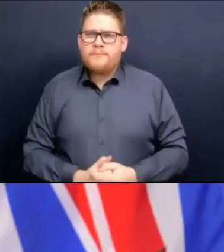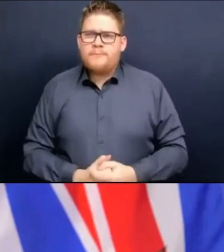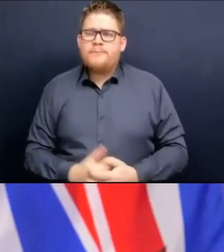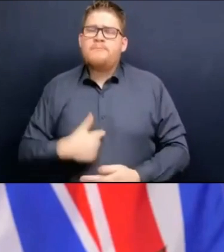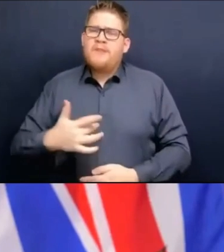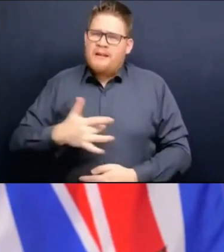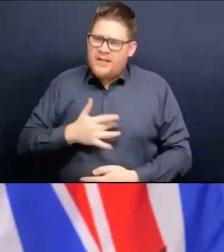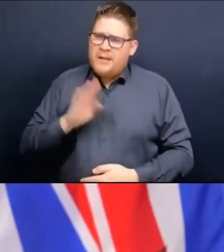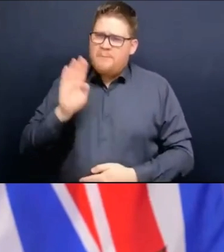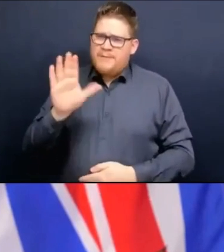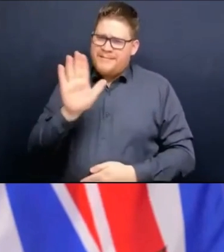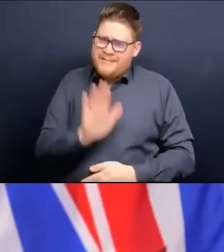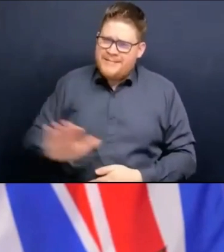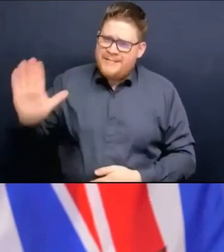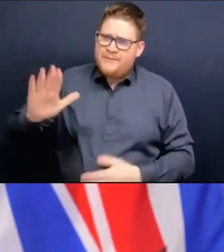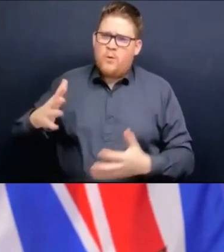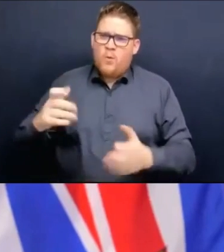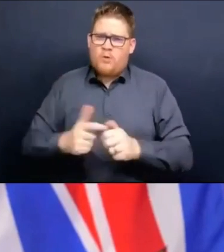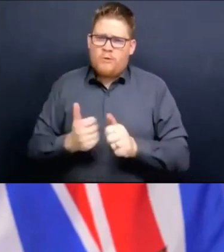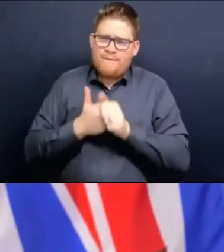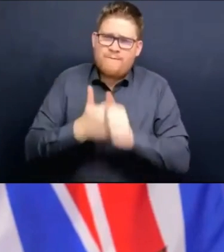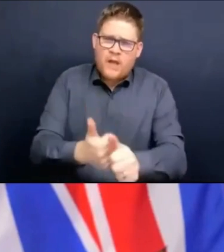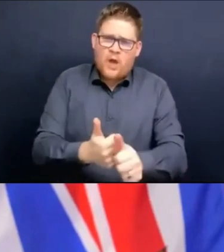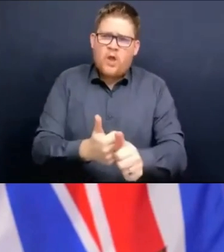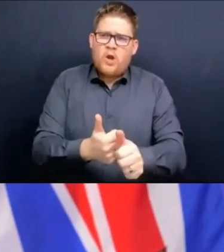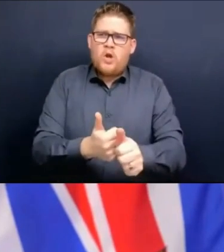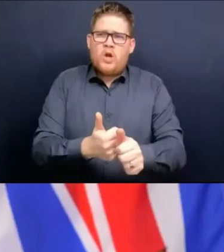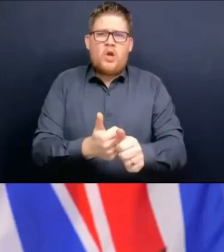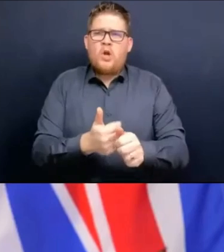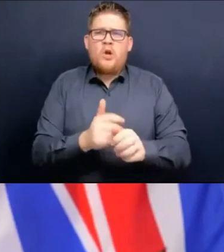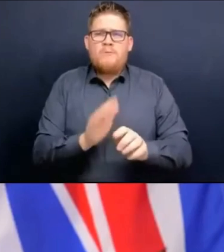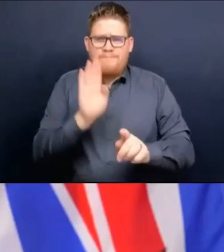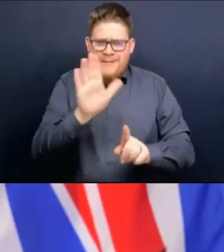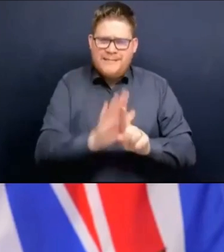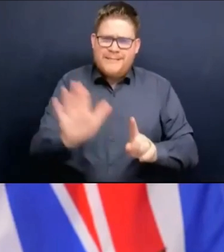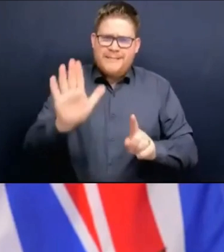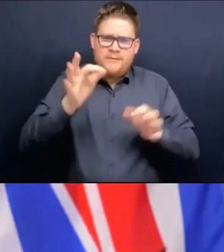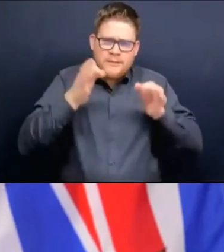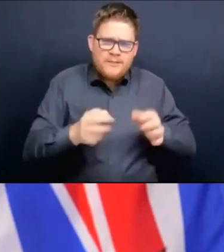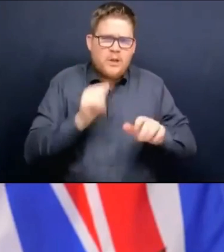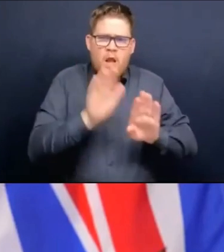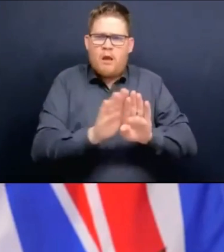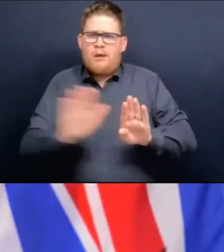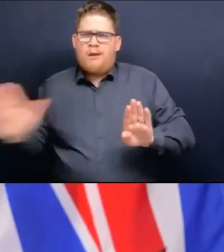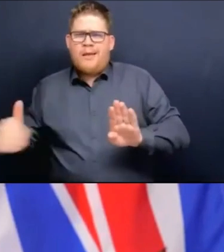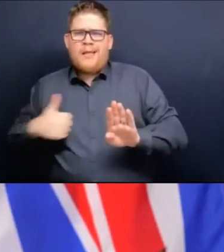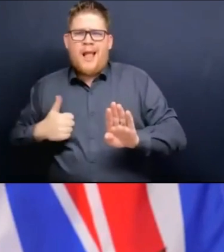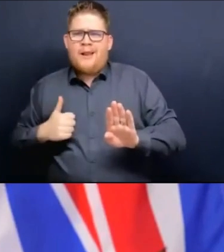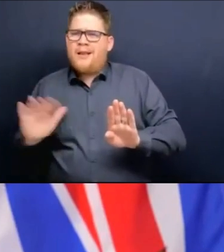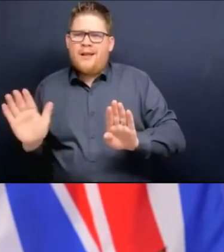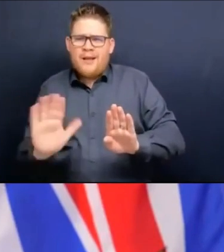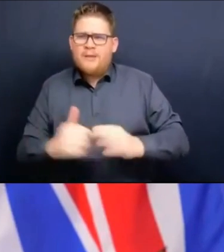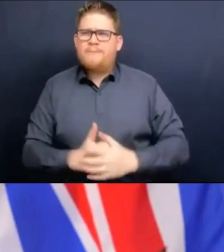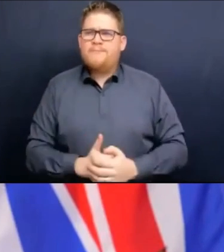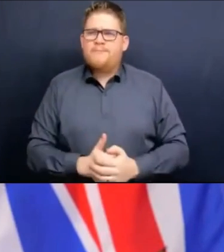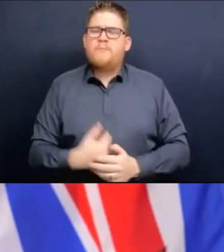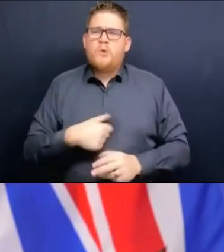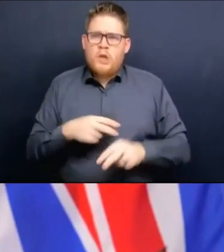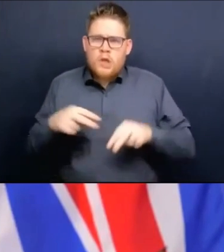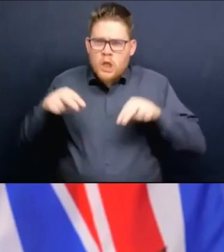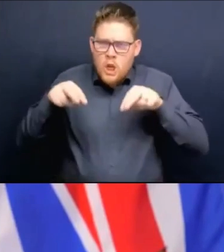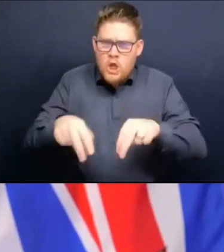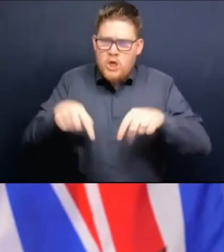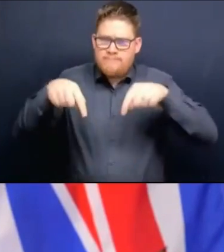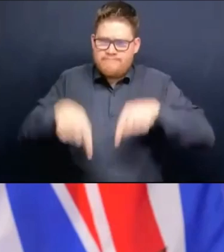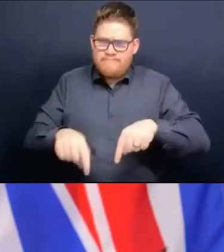the variables that come into play in our communities, based on the level of acceptance of the measures that have come forward. As all